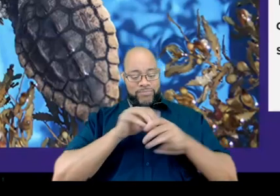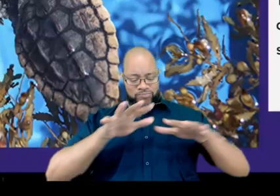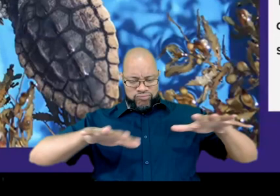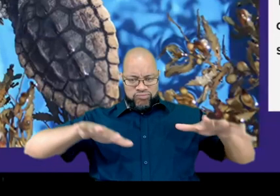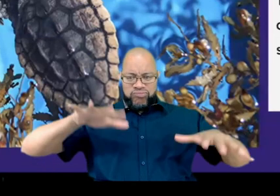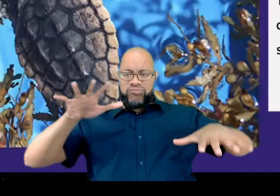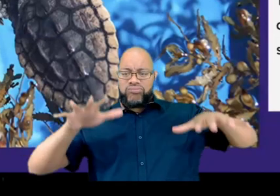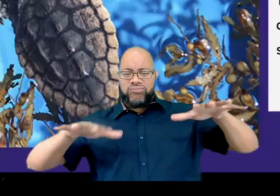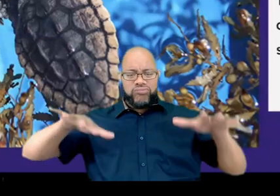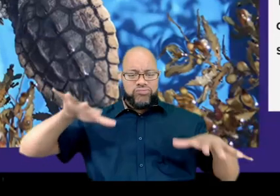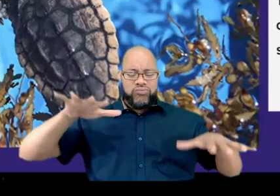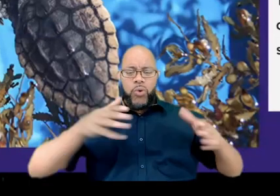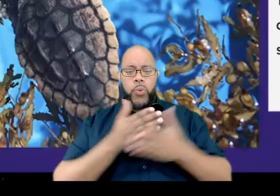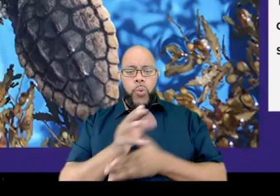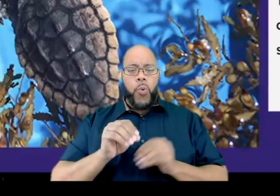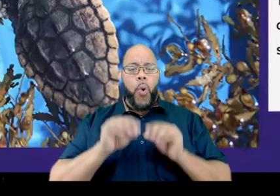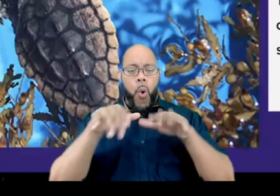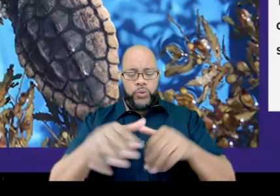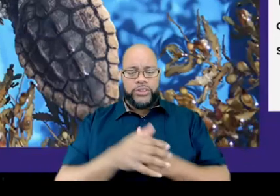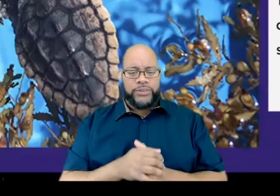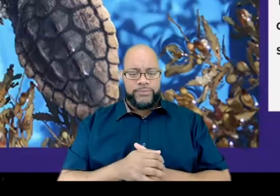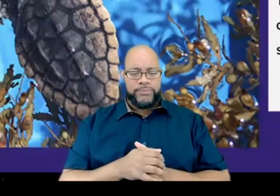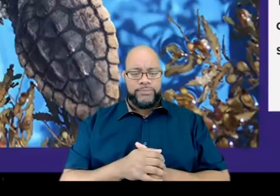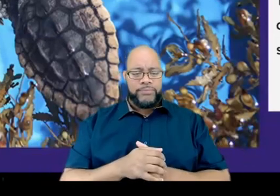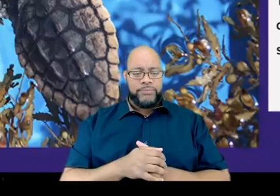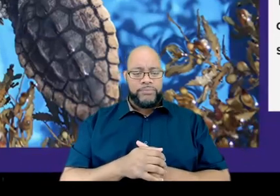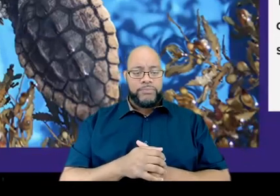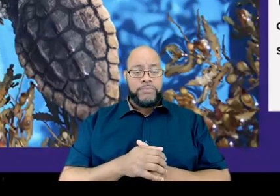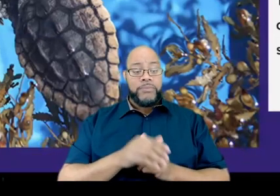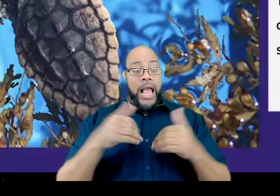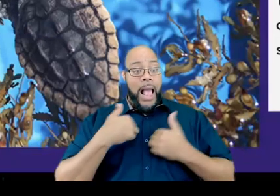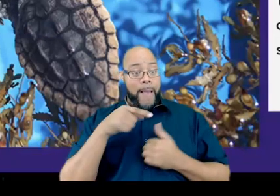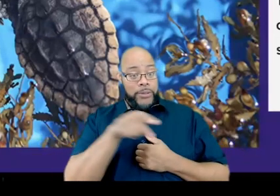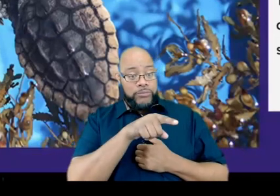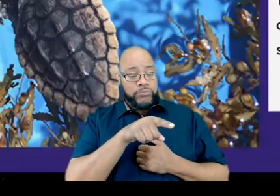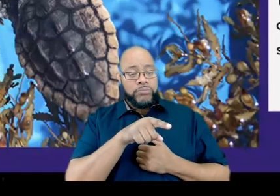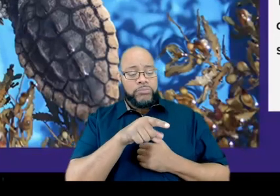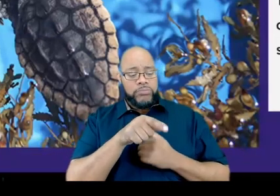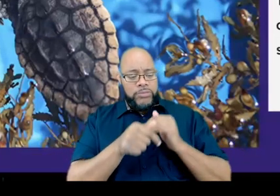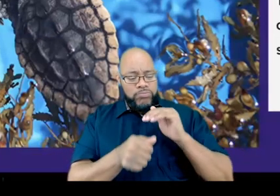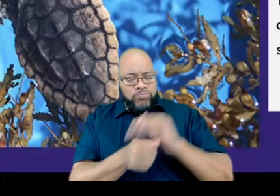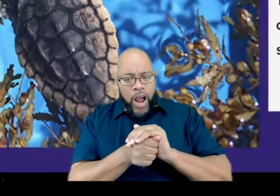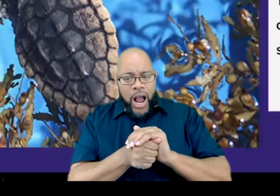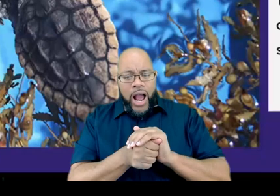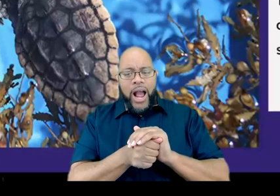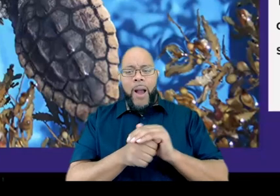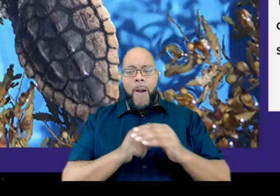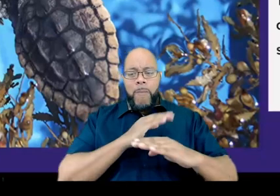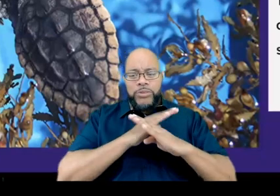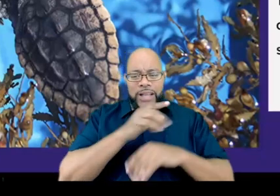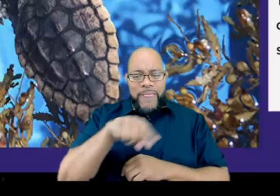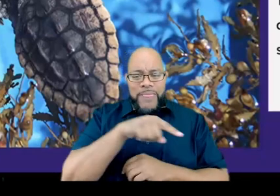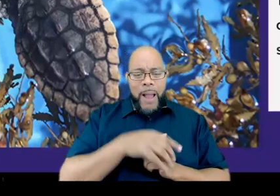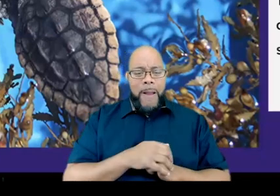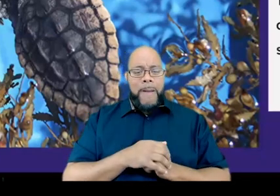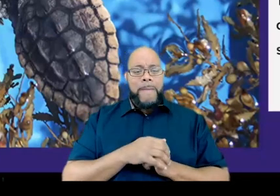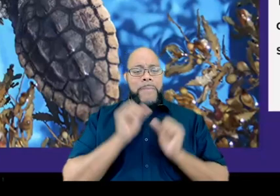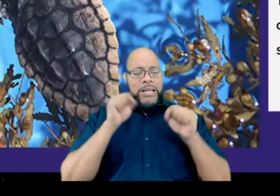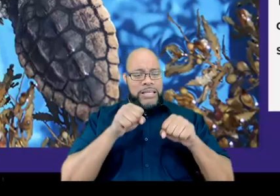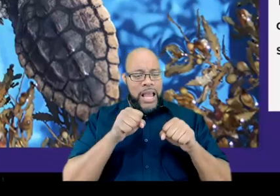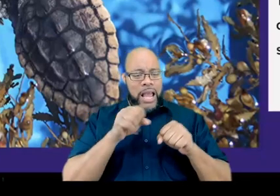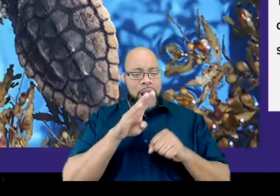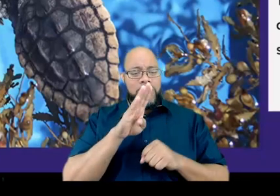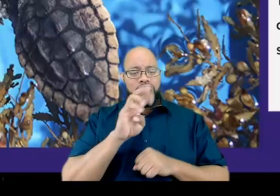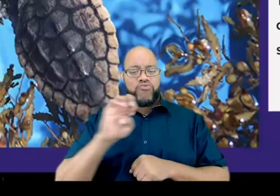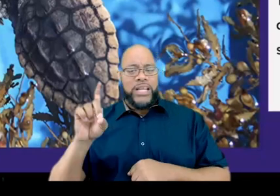floating through the Atlantic Ocean. And it allows those organisms shelter, protection, allows them to breed there, and it serves